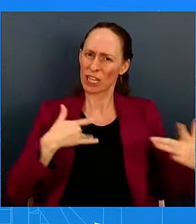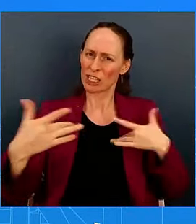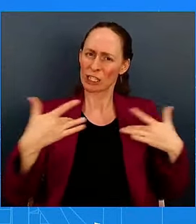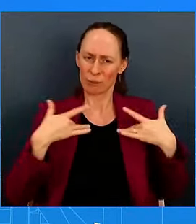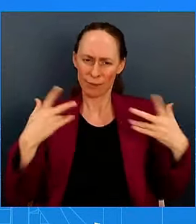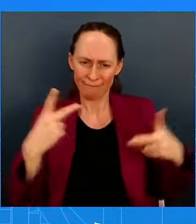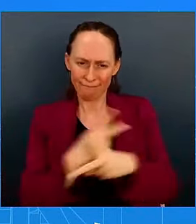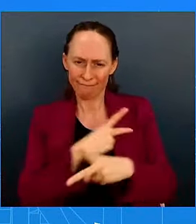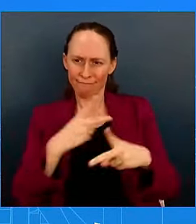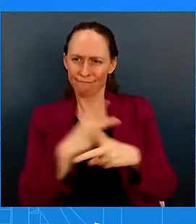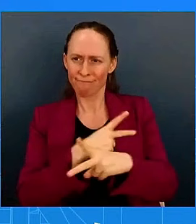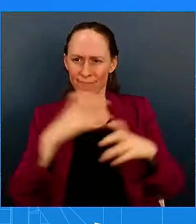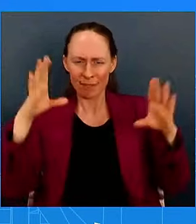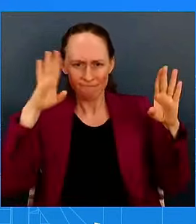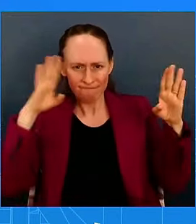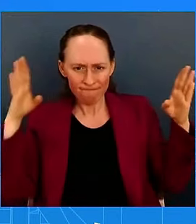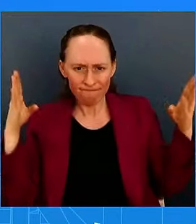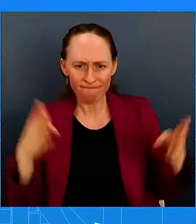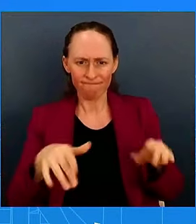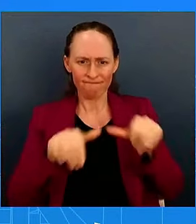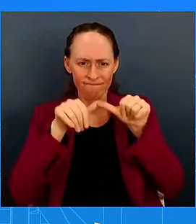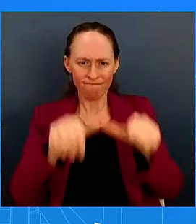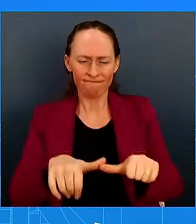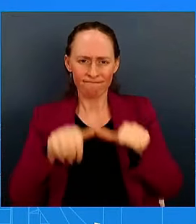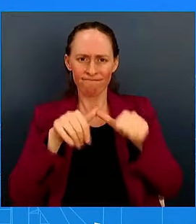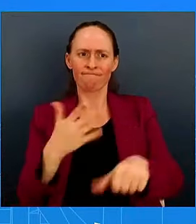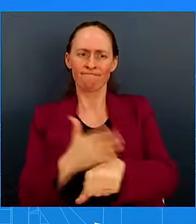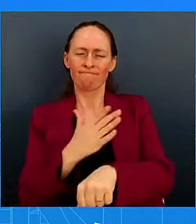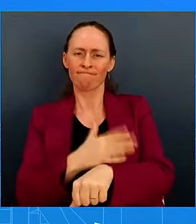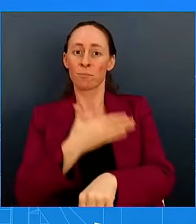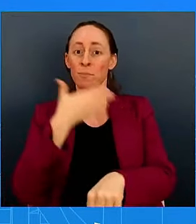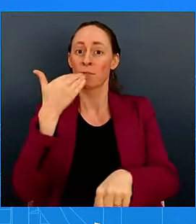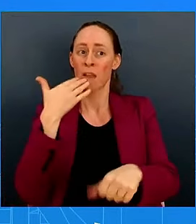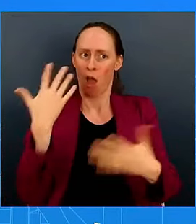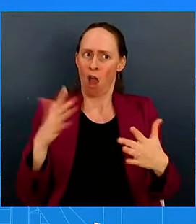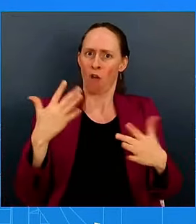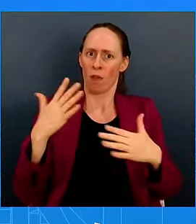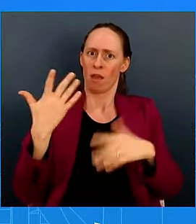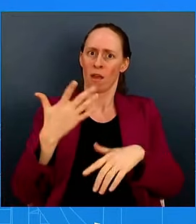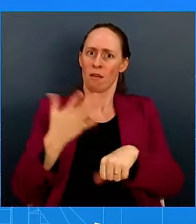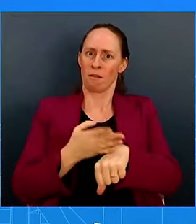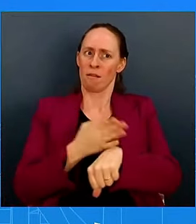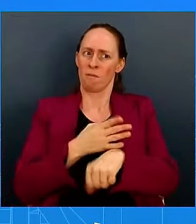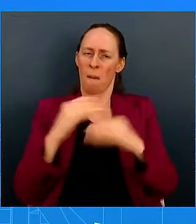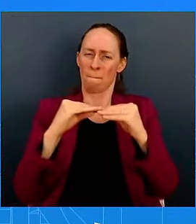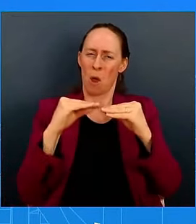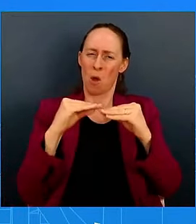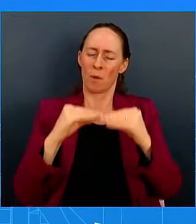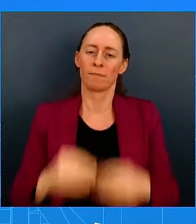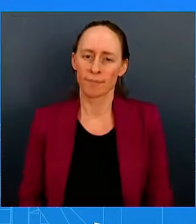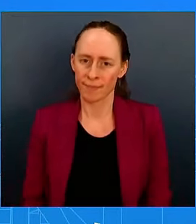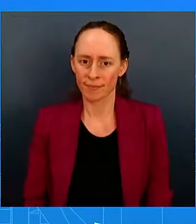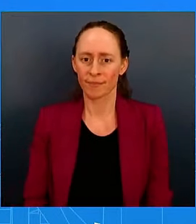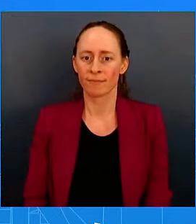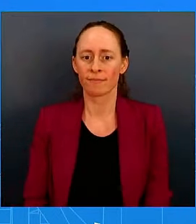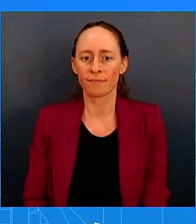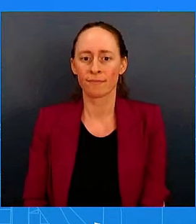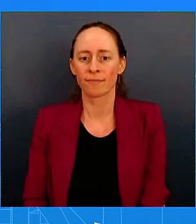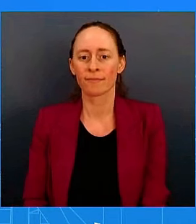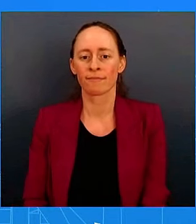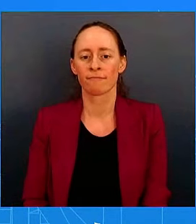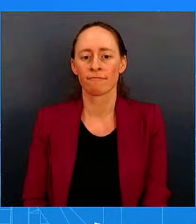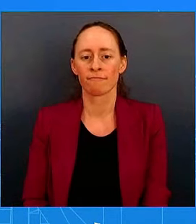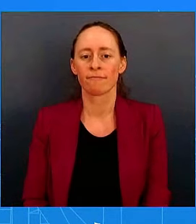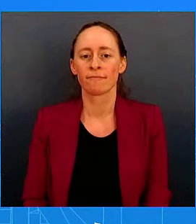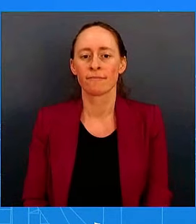build on the successes that we have seen over the last three and a half years. And wants to continue to make